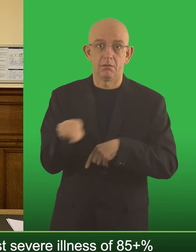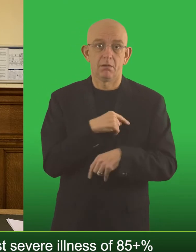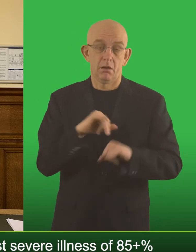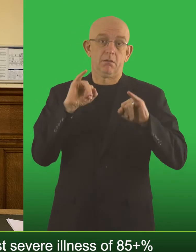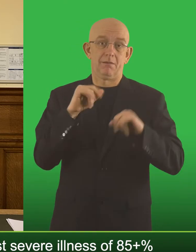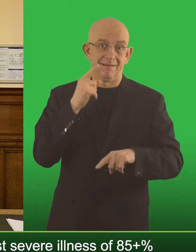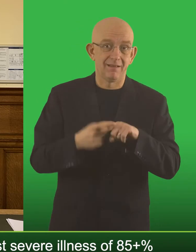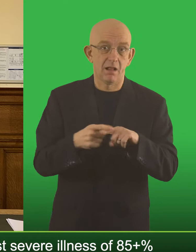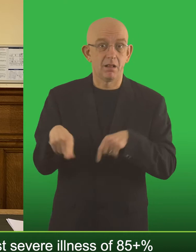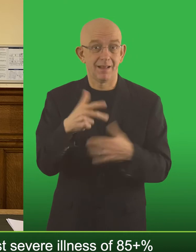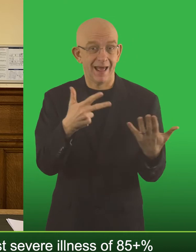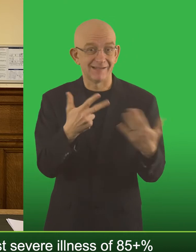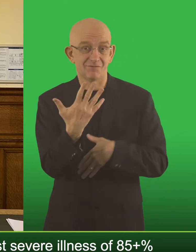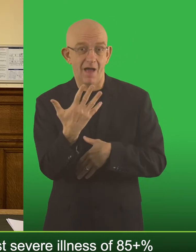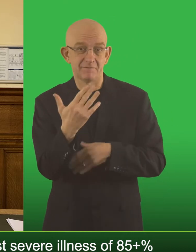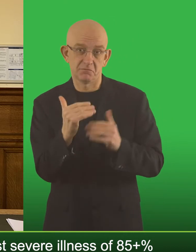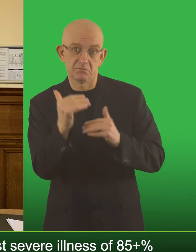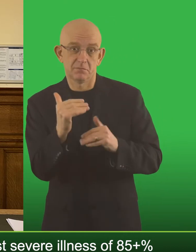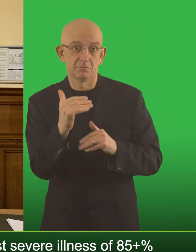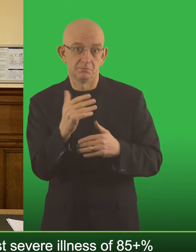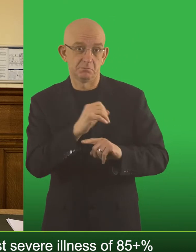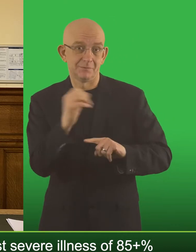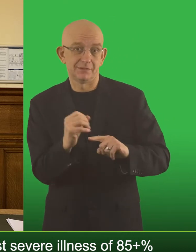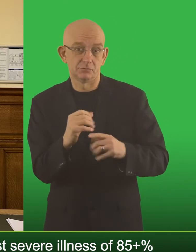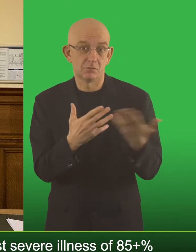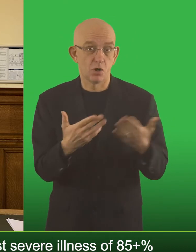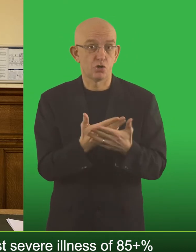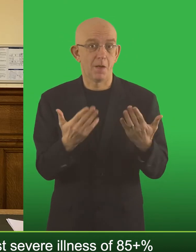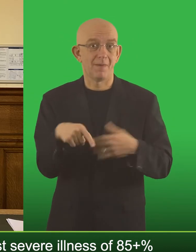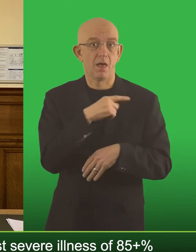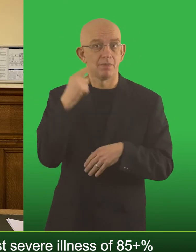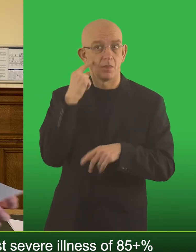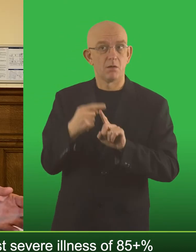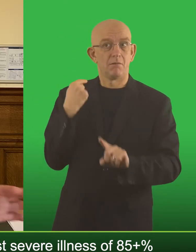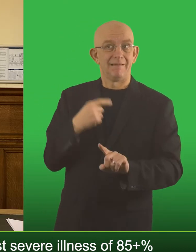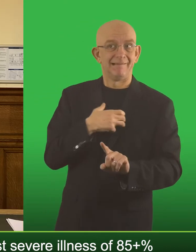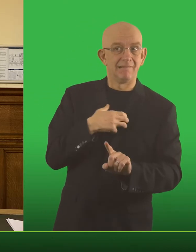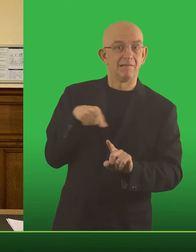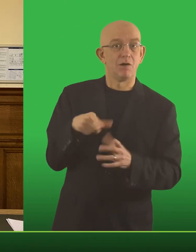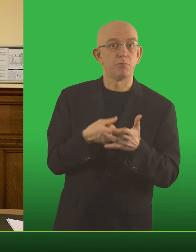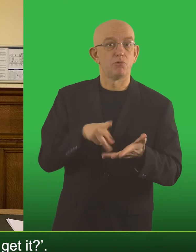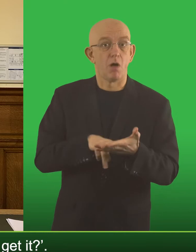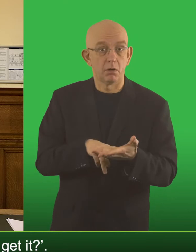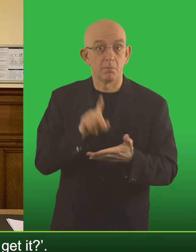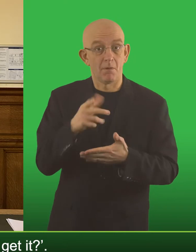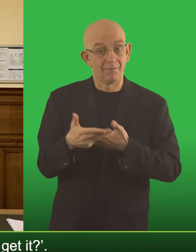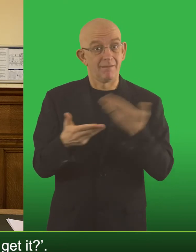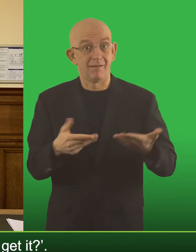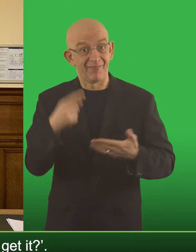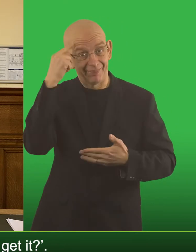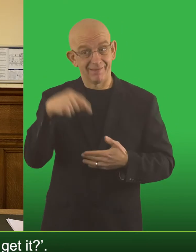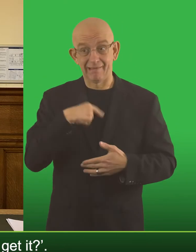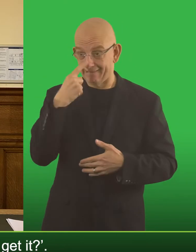illness of 85% plus and that's better than we'd hoped for given the early on fears with Omicron. For transmission,